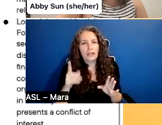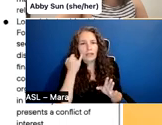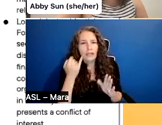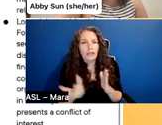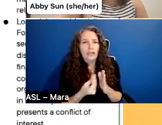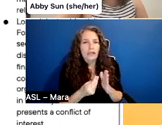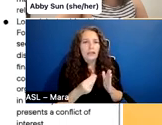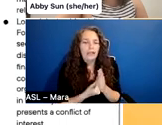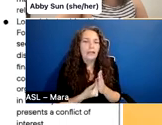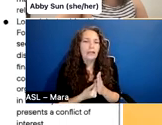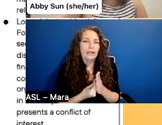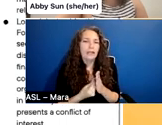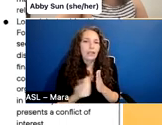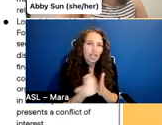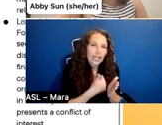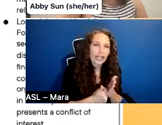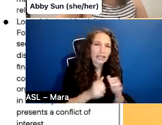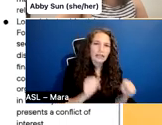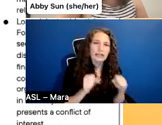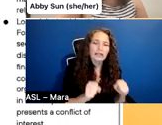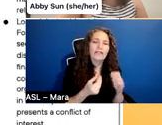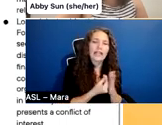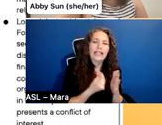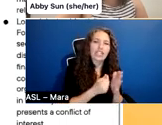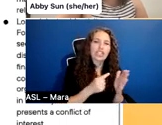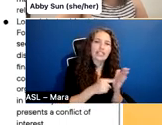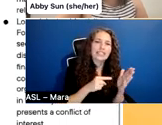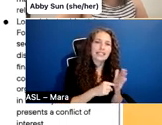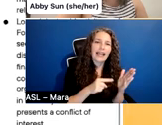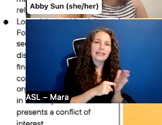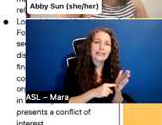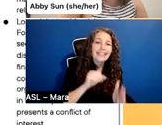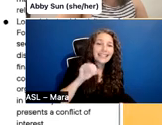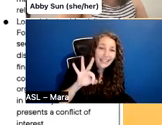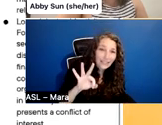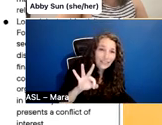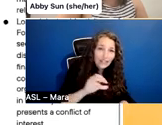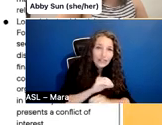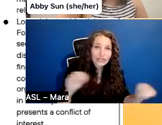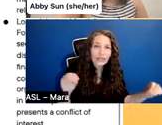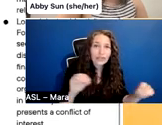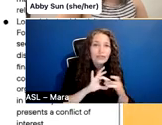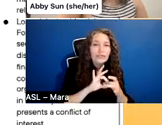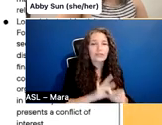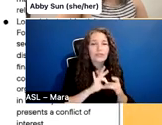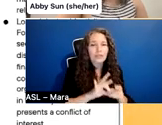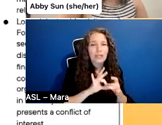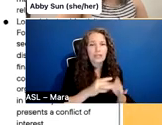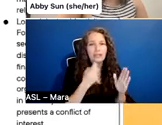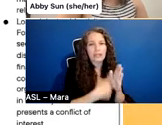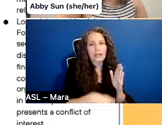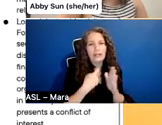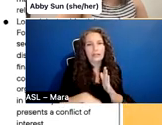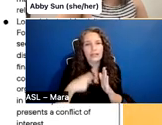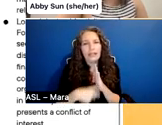and any associated incurred costs. If you're not able to make the business deals on debt financing, um, what